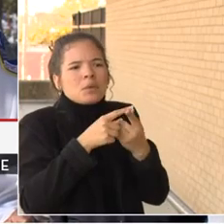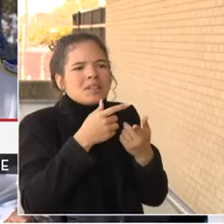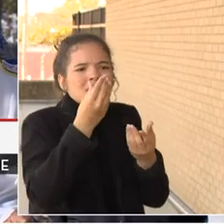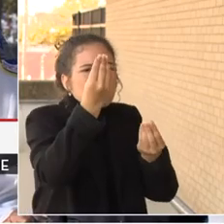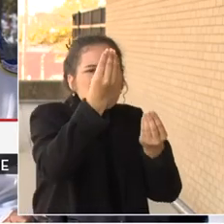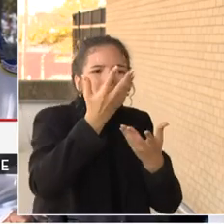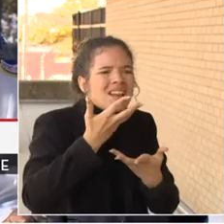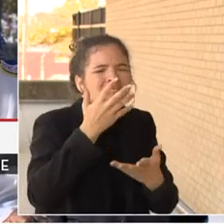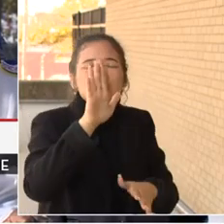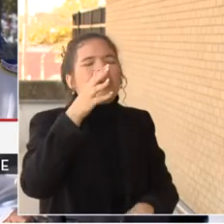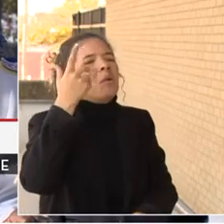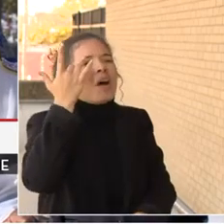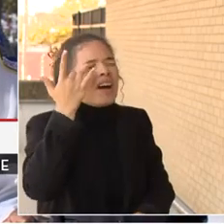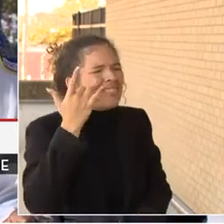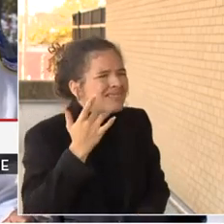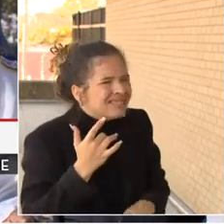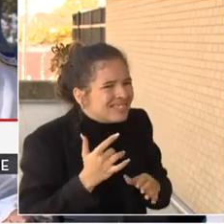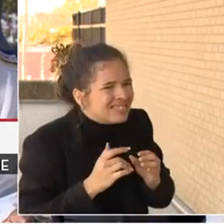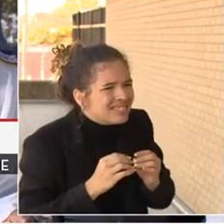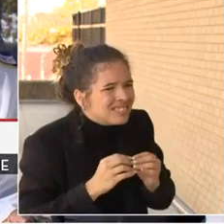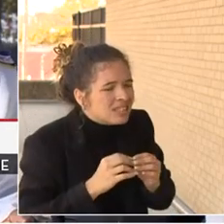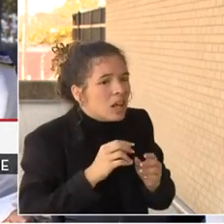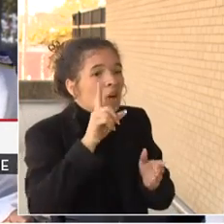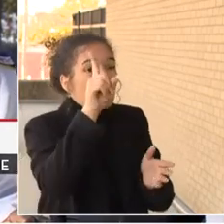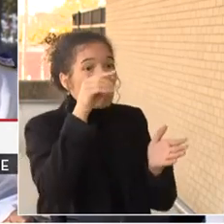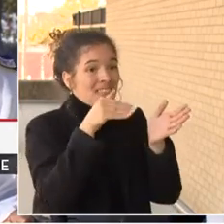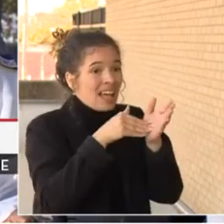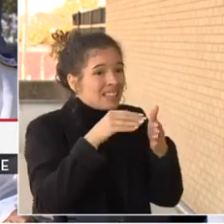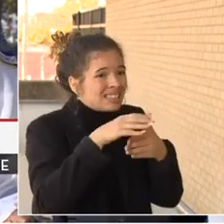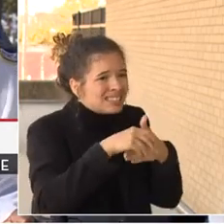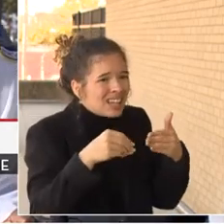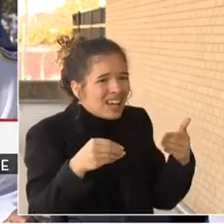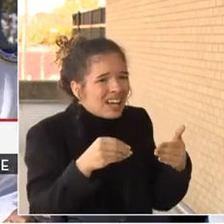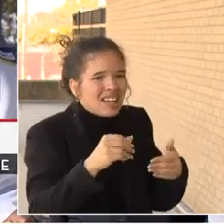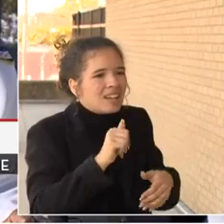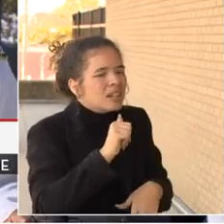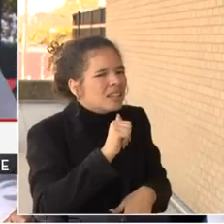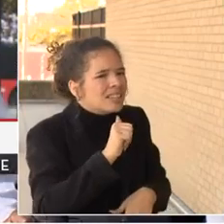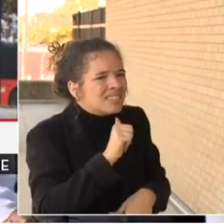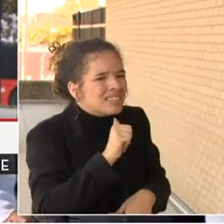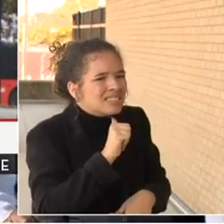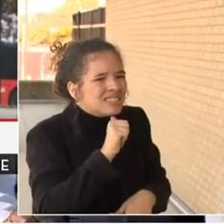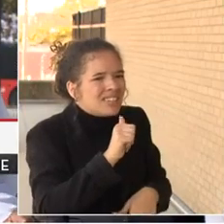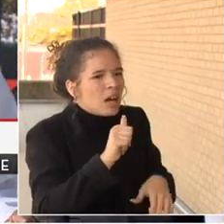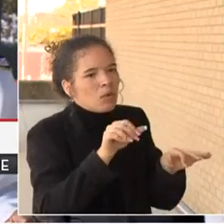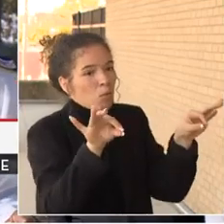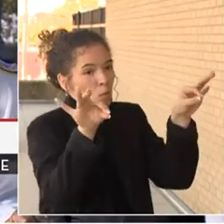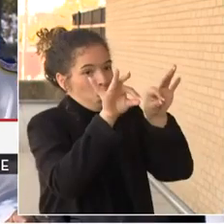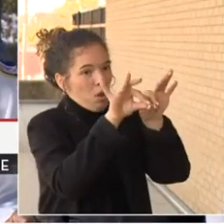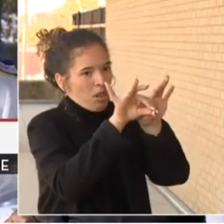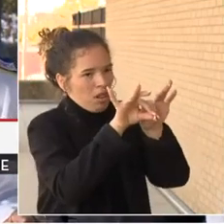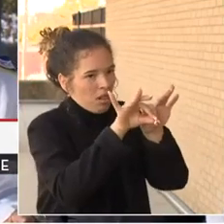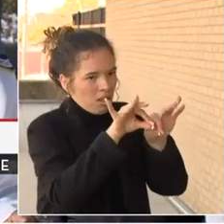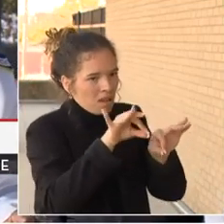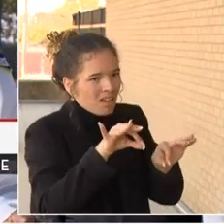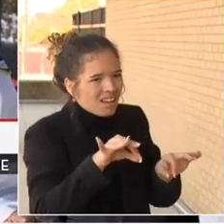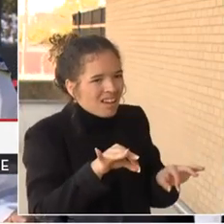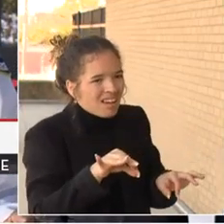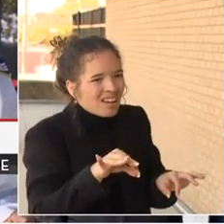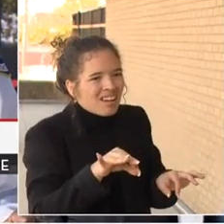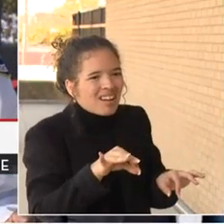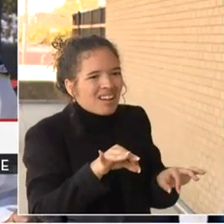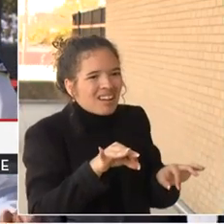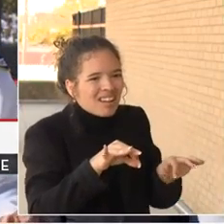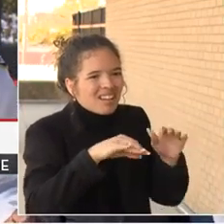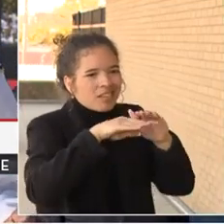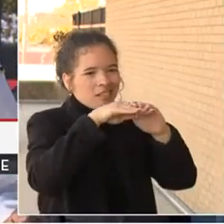theft crimes with less than $1,000, they're not going to, and so to speak, waste resources. And I get that there is more